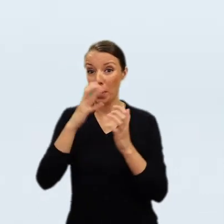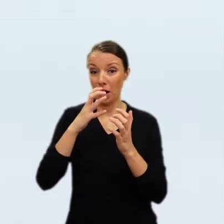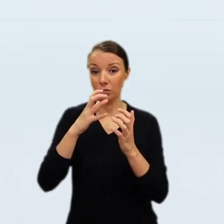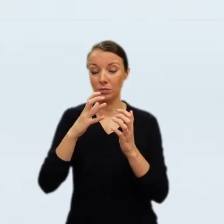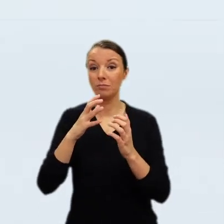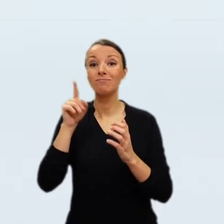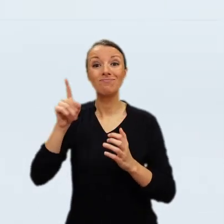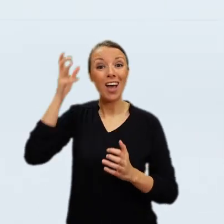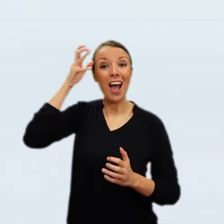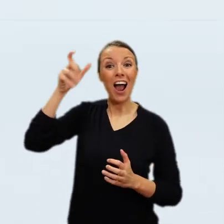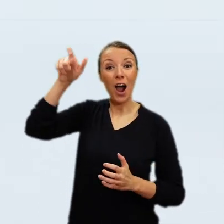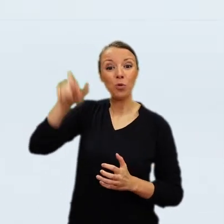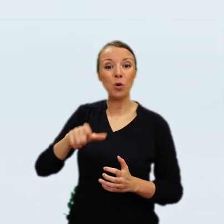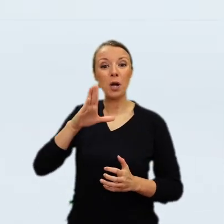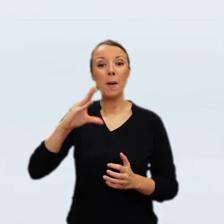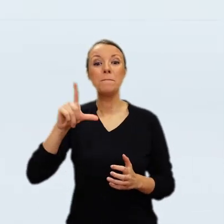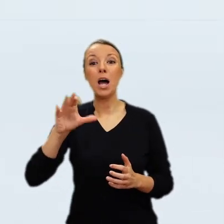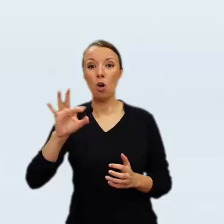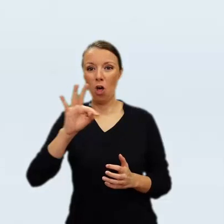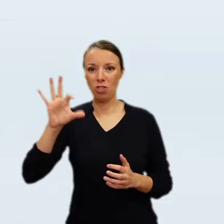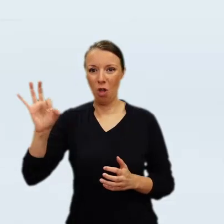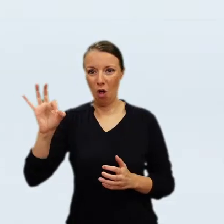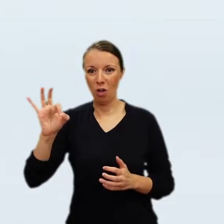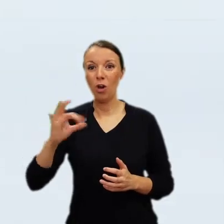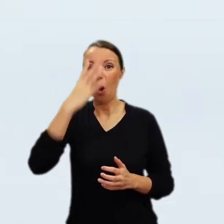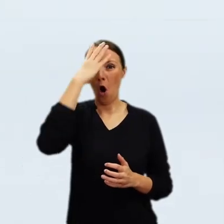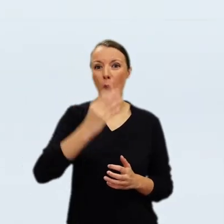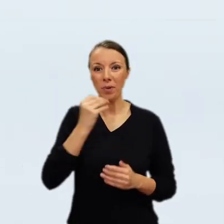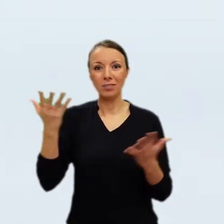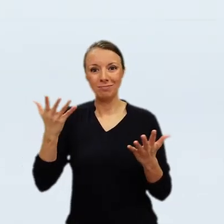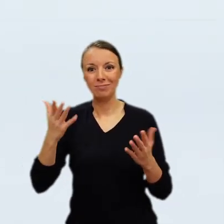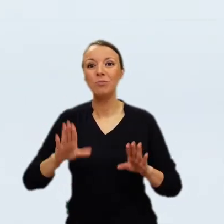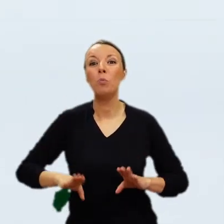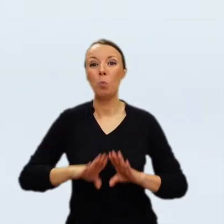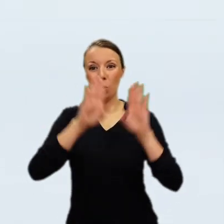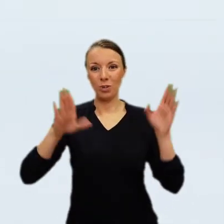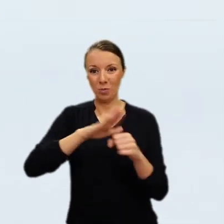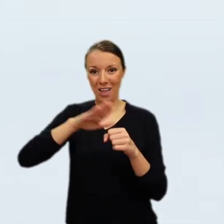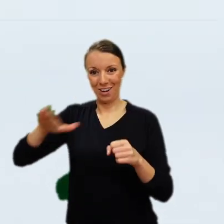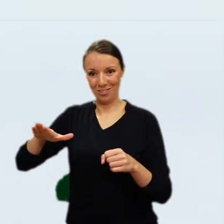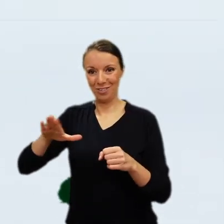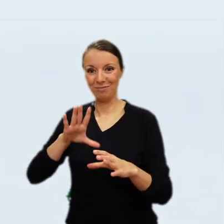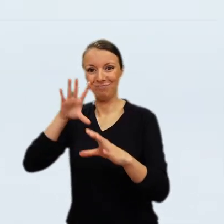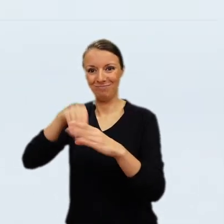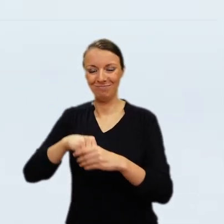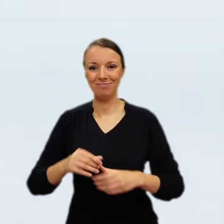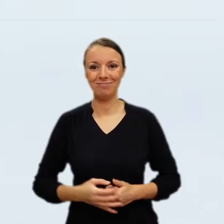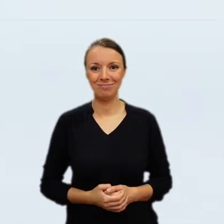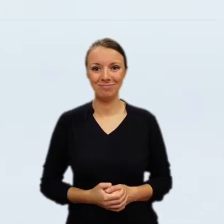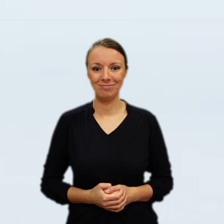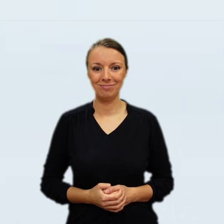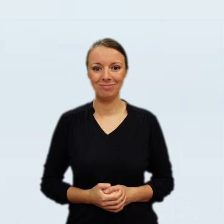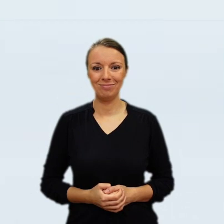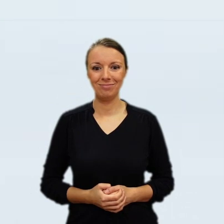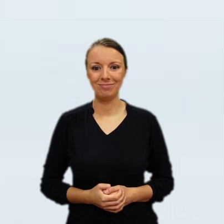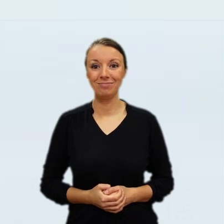the general context around this exchange. The final important detail of this letter is that Oginski for the first